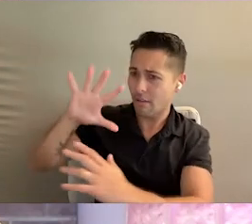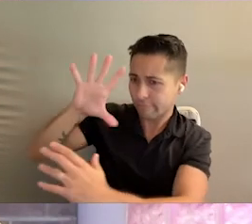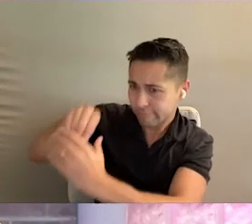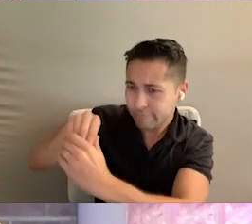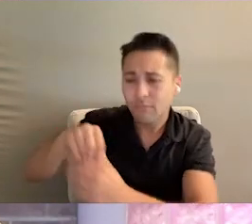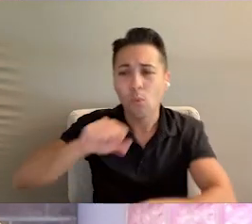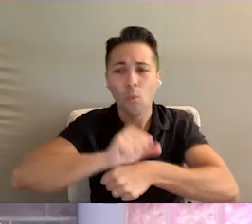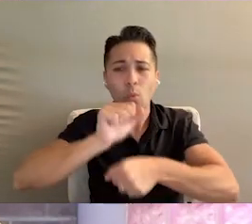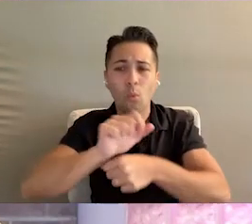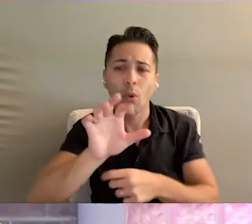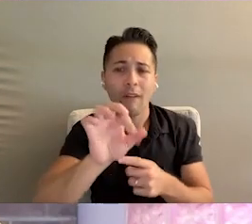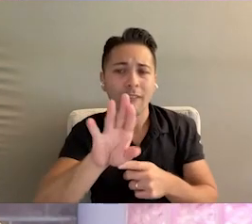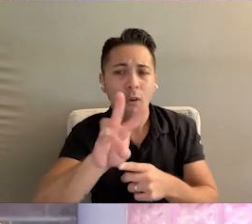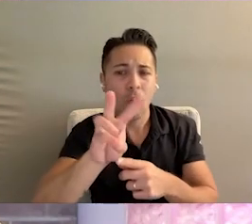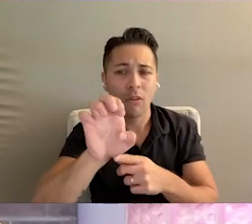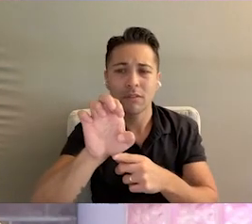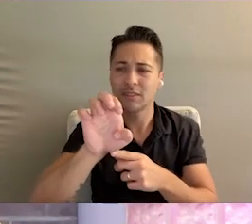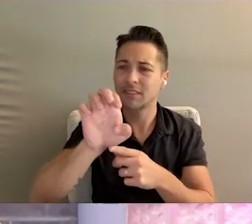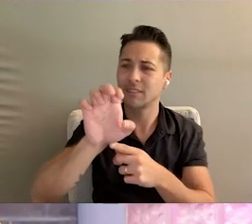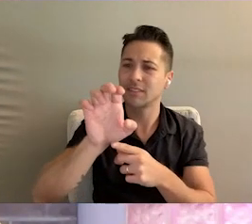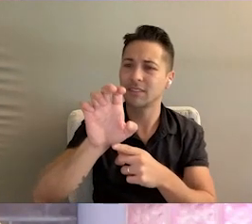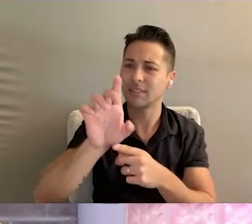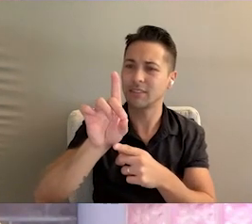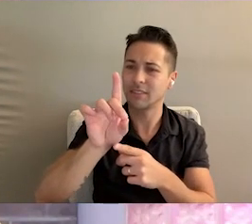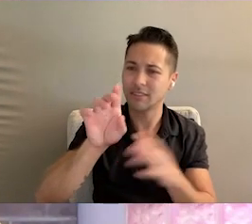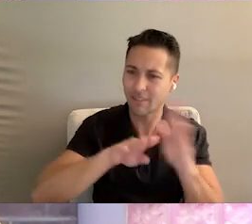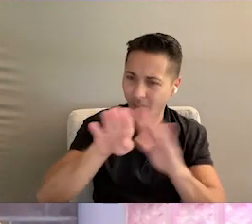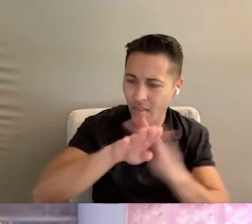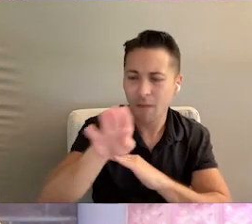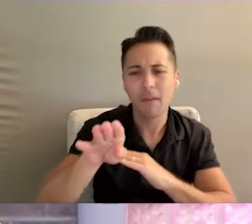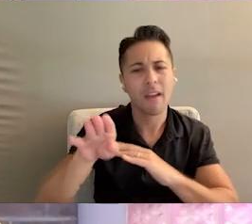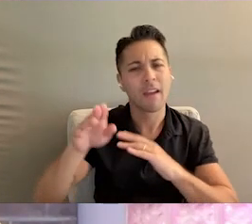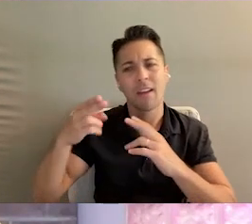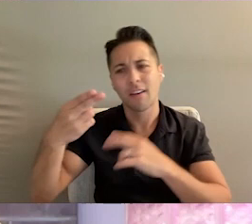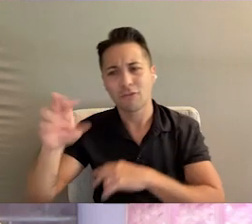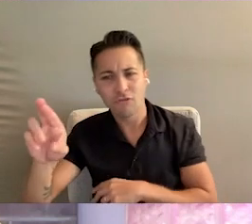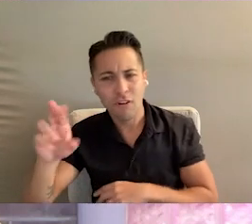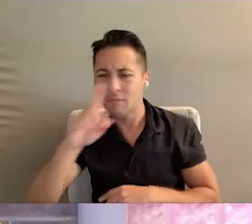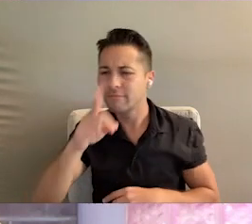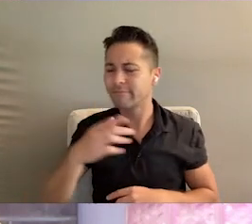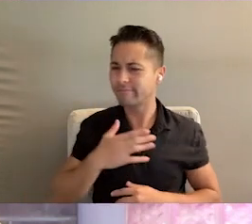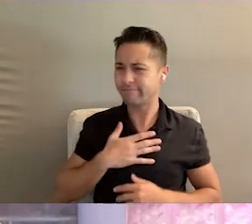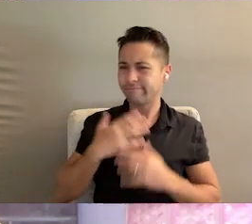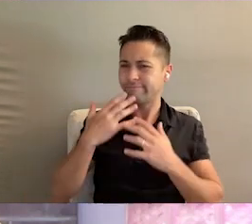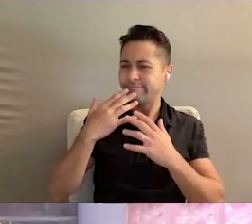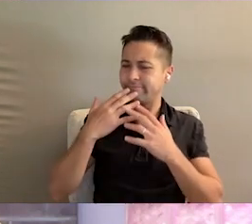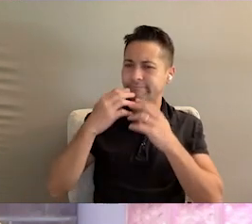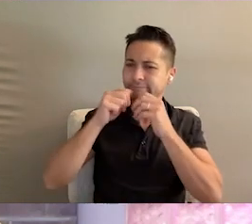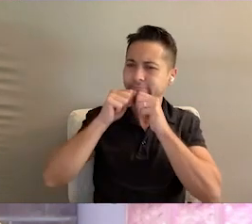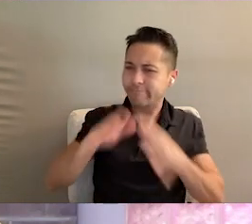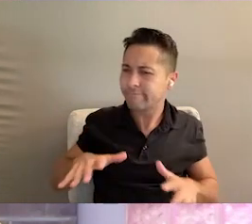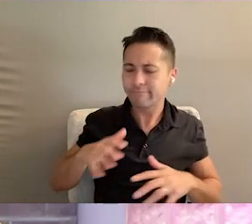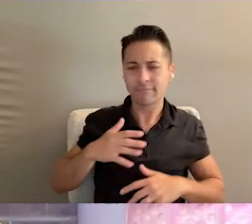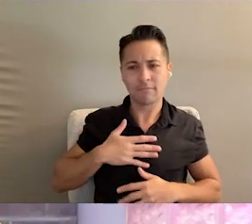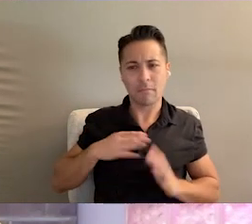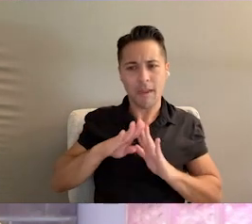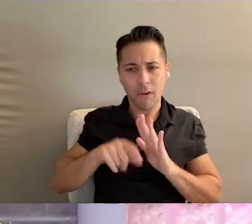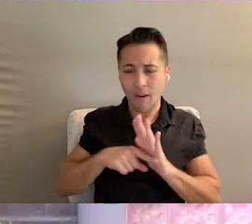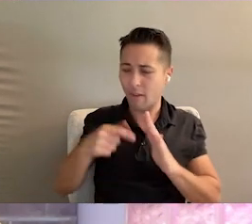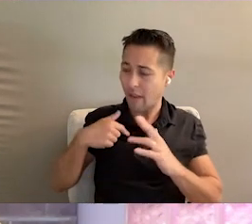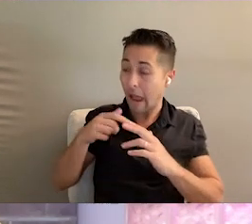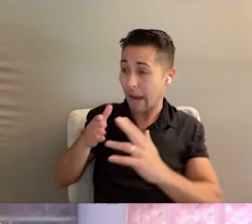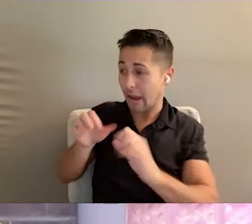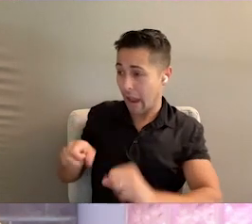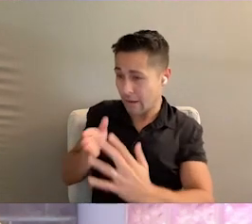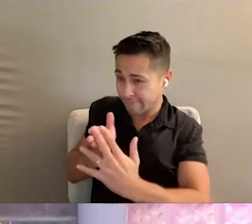government, workforce development, and health and human services. I'm so appreciative of my background because it brings together the experience of navigating